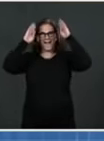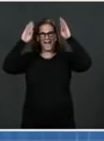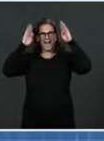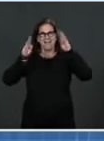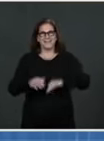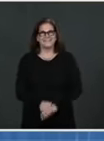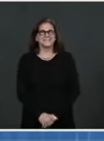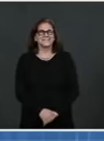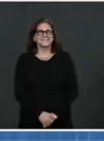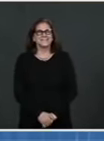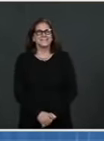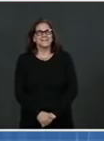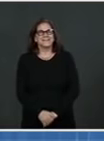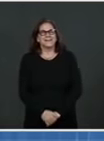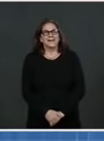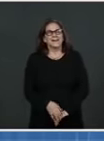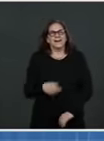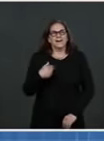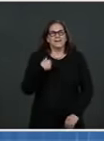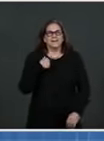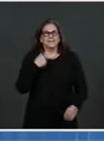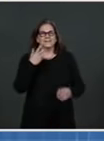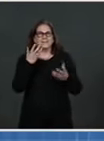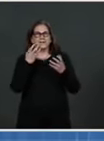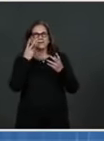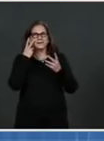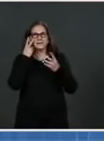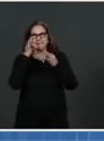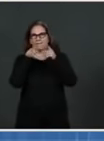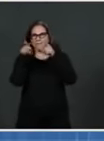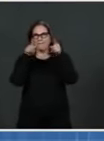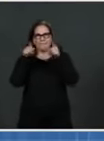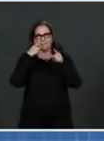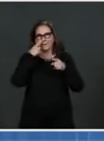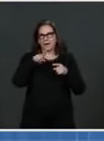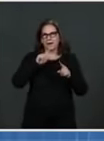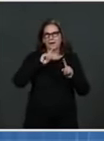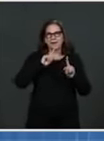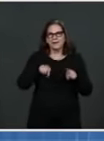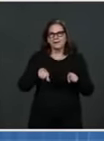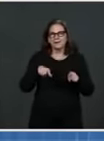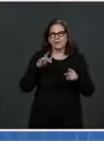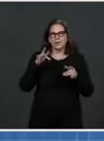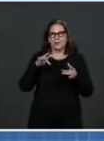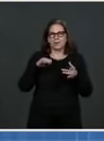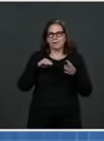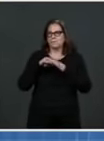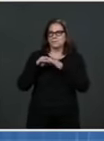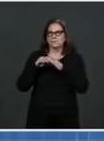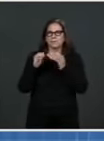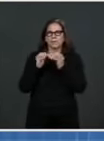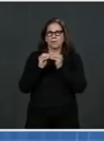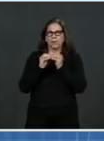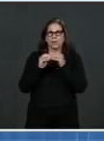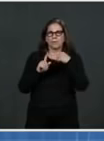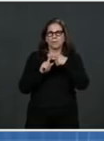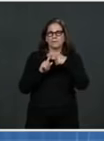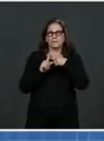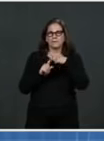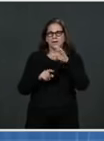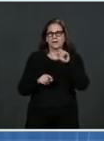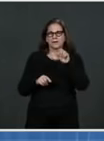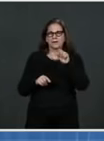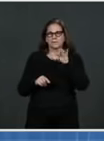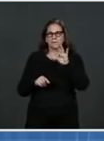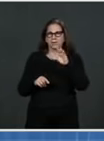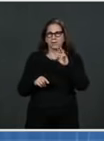specifically speak to why this rise is happening. Are you seeing it in restaurants? Are you seeing it in people's homes? Are